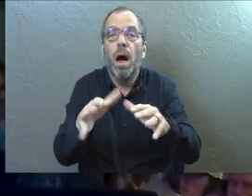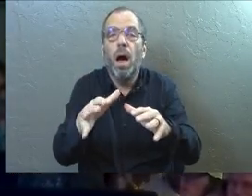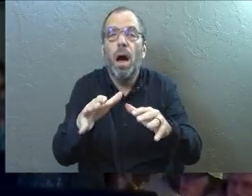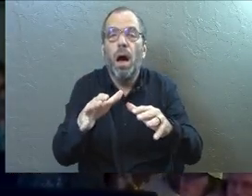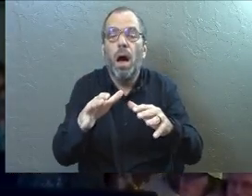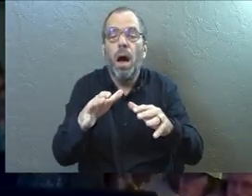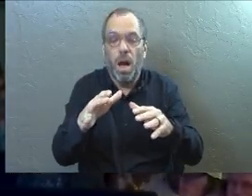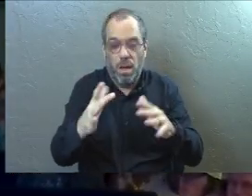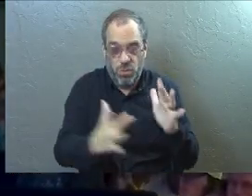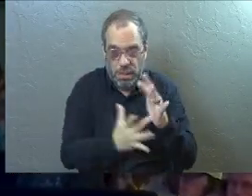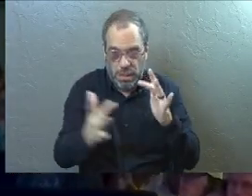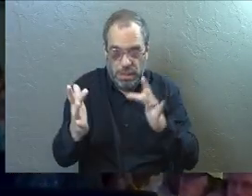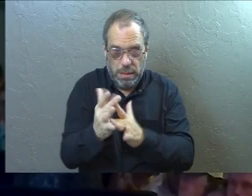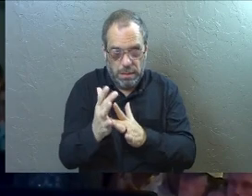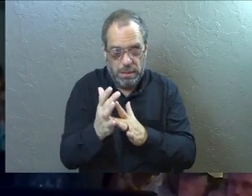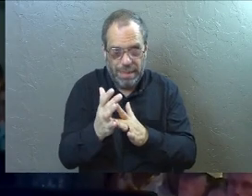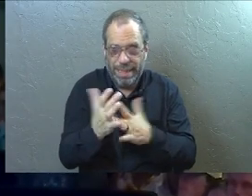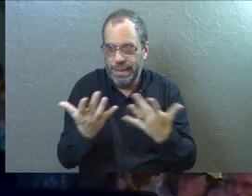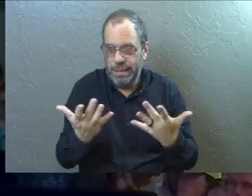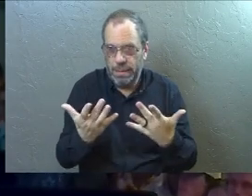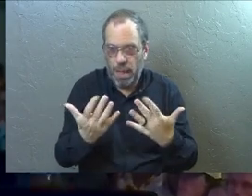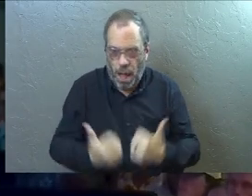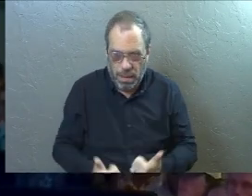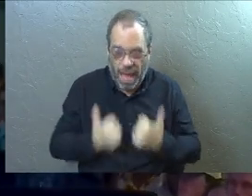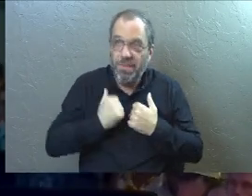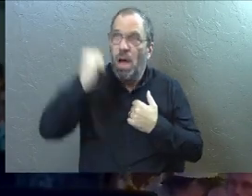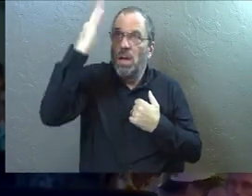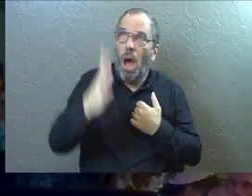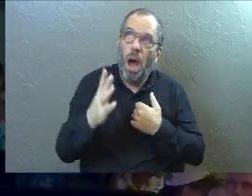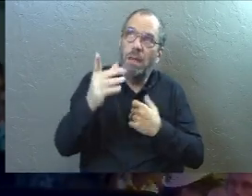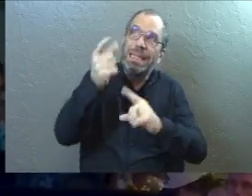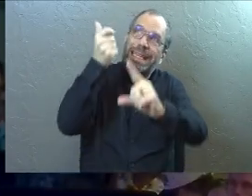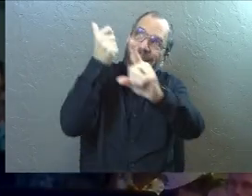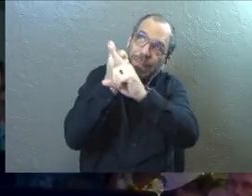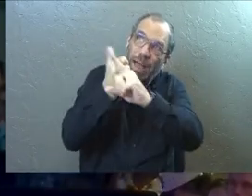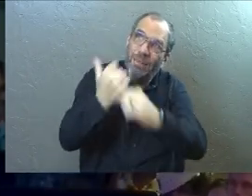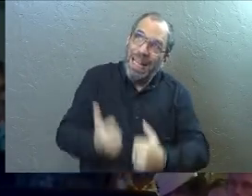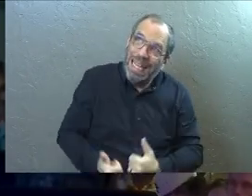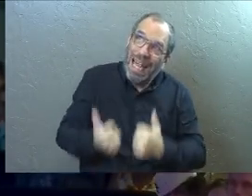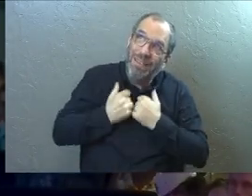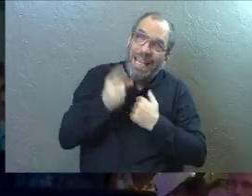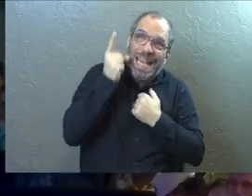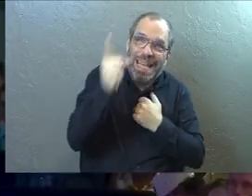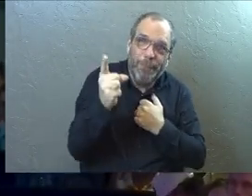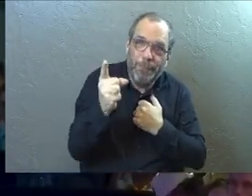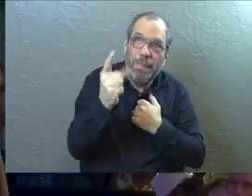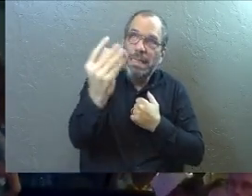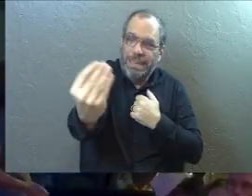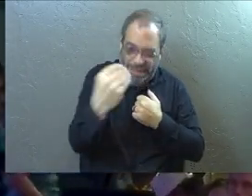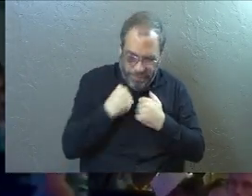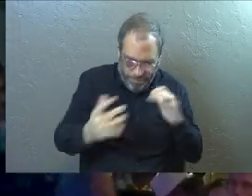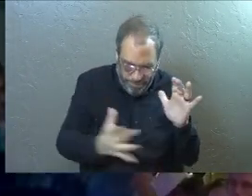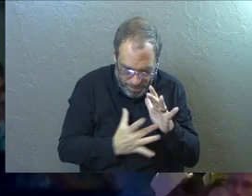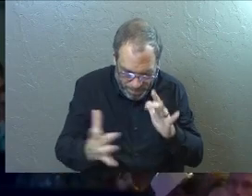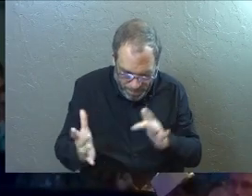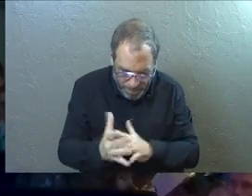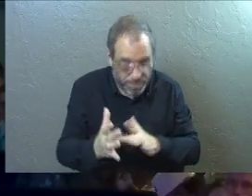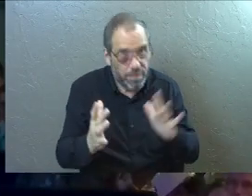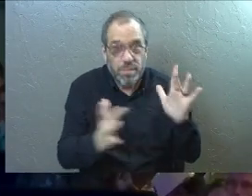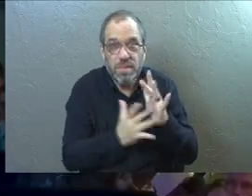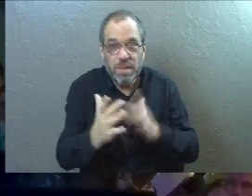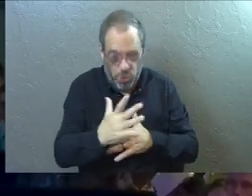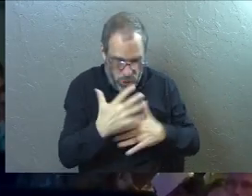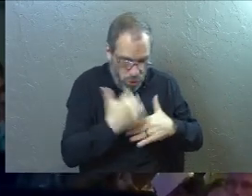ultimate source of life. God is the ultimate source of life. So we've said Jesus